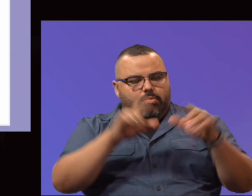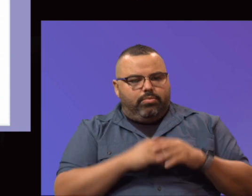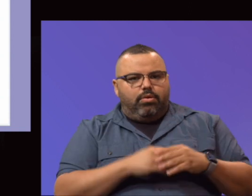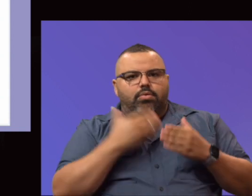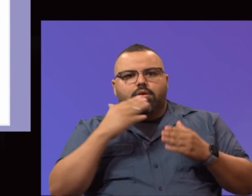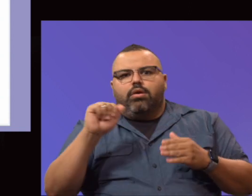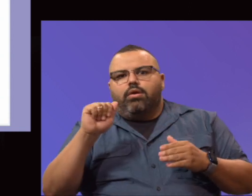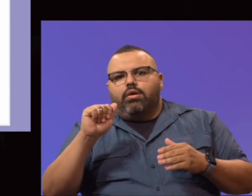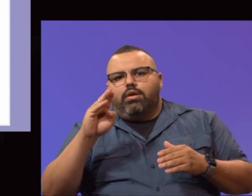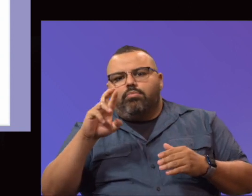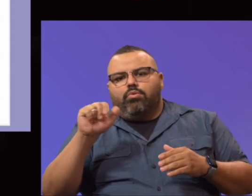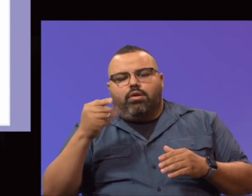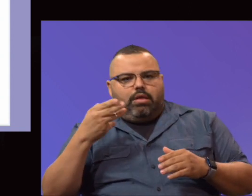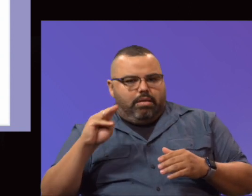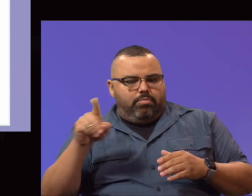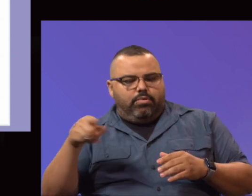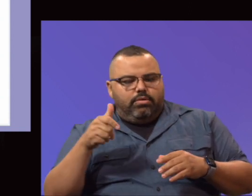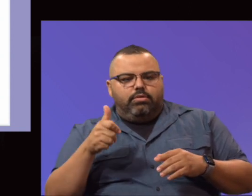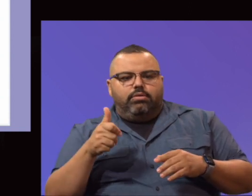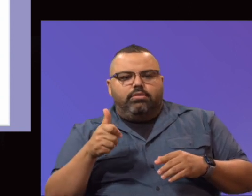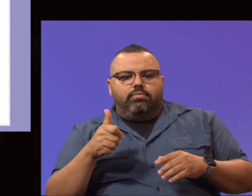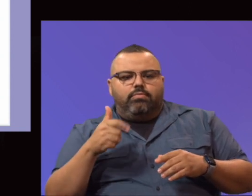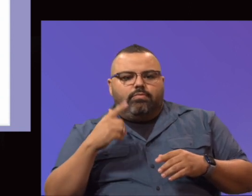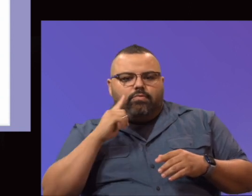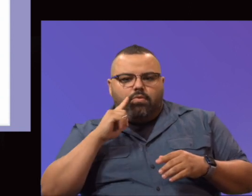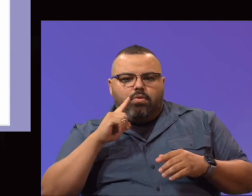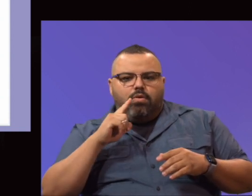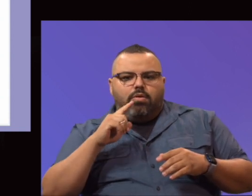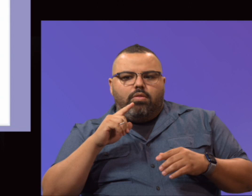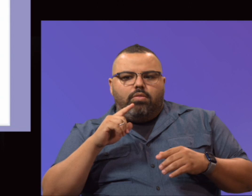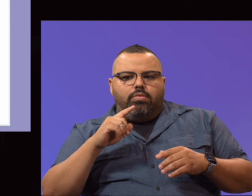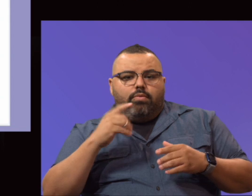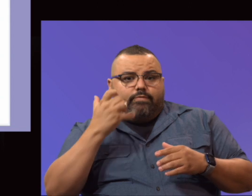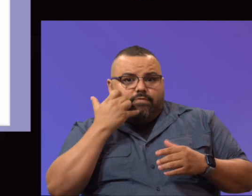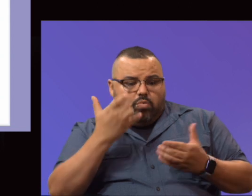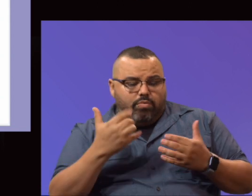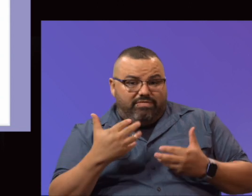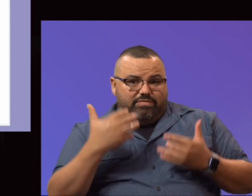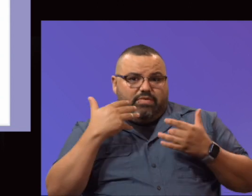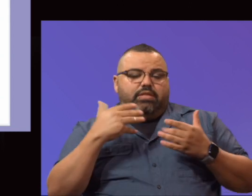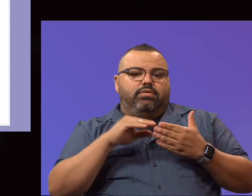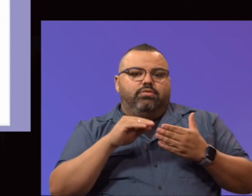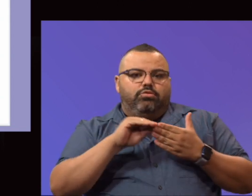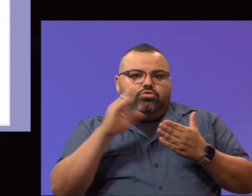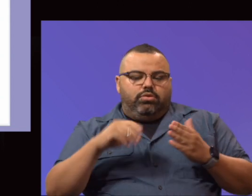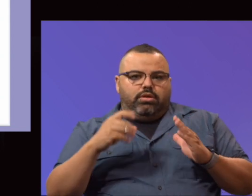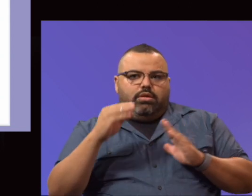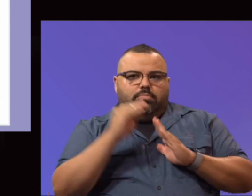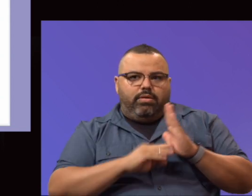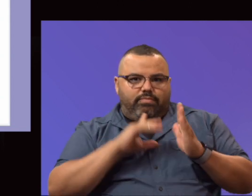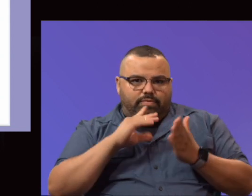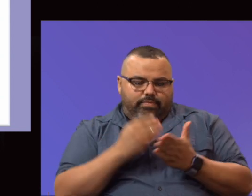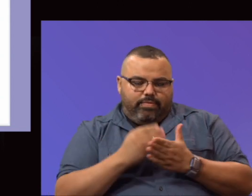team for the mobile-friendly application where students can apply for the funds that were provided by the